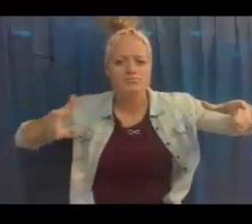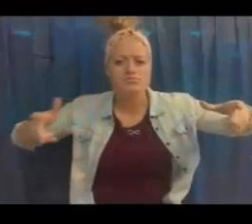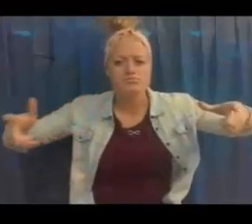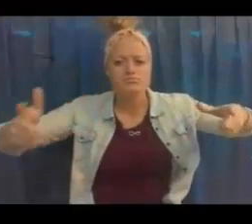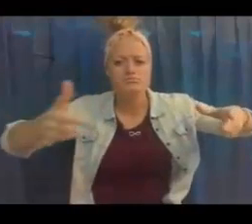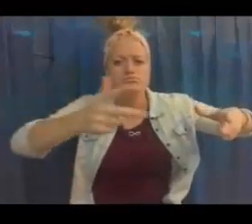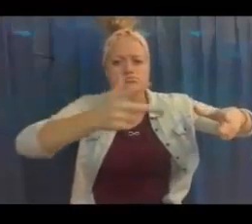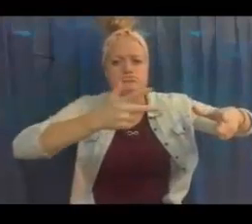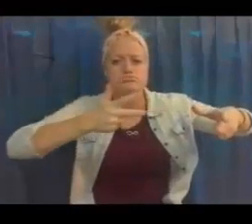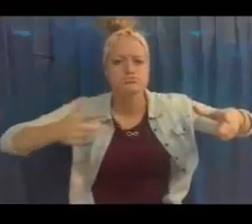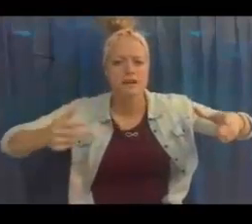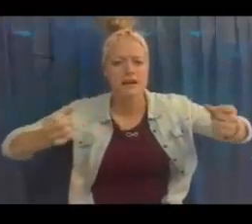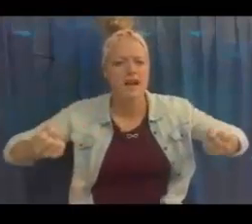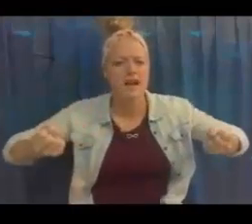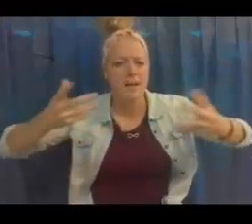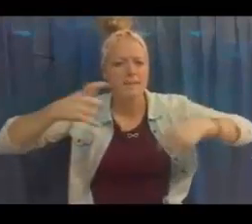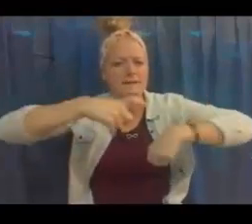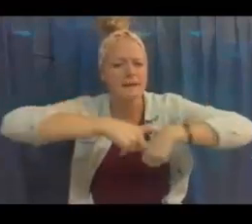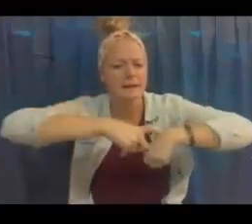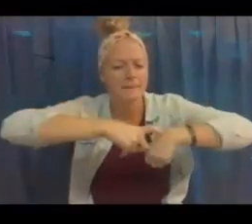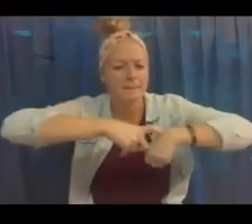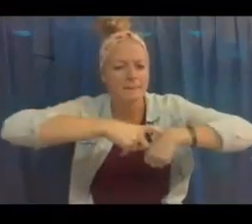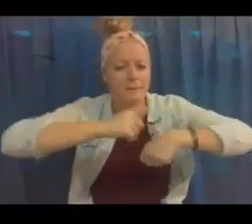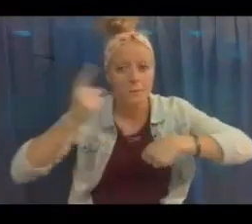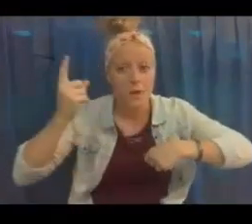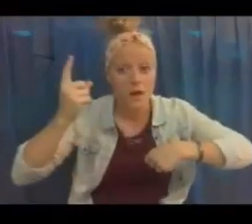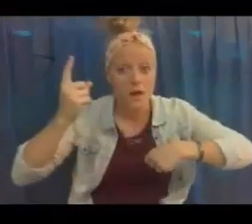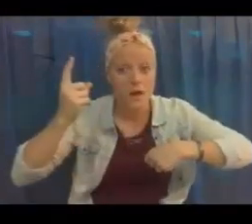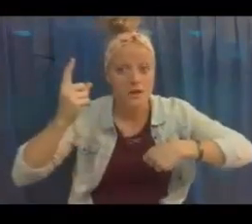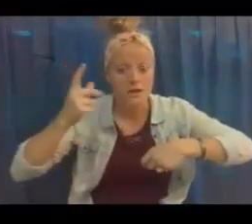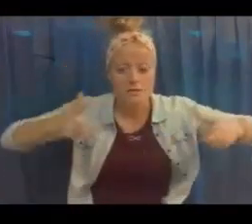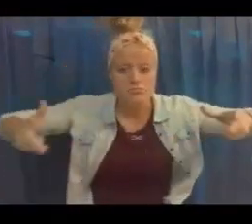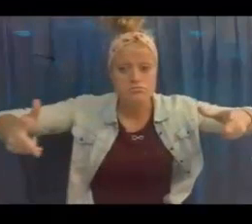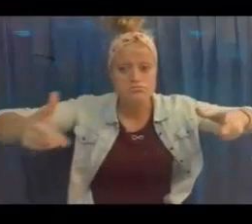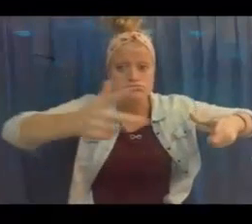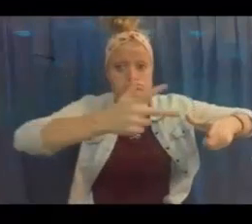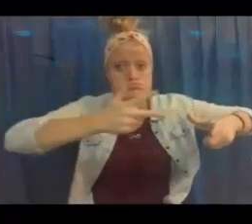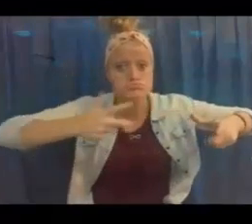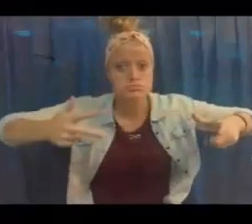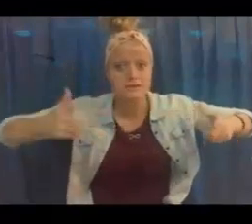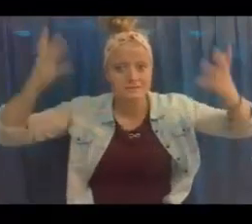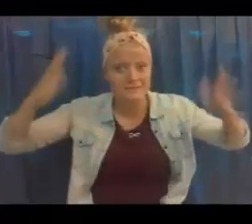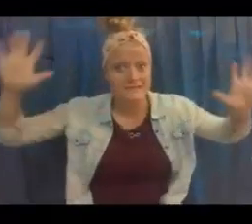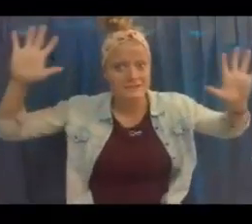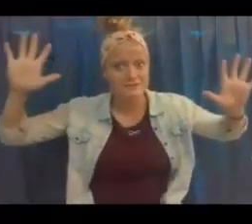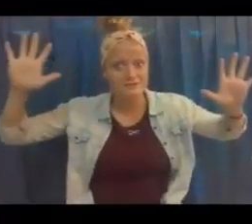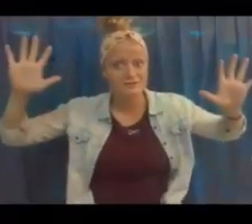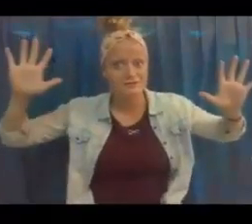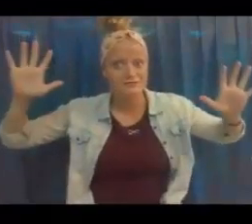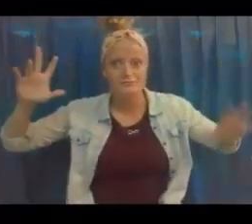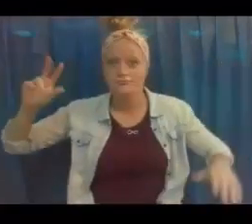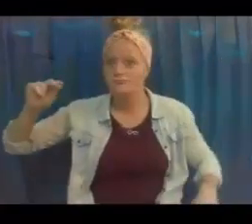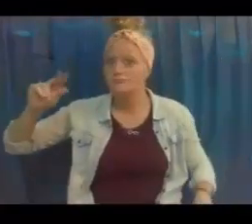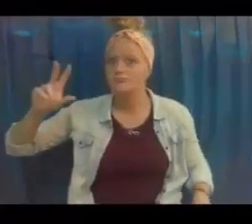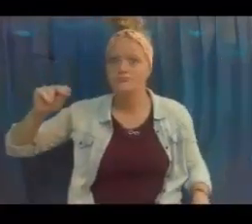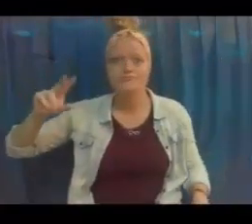How many times do you think they drive around the track? How many times? One? Drive around one time,